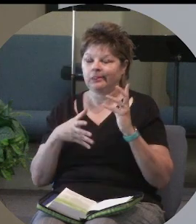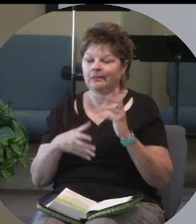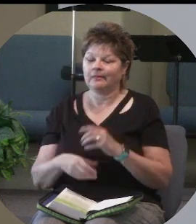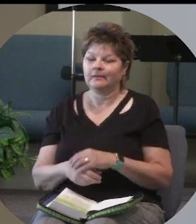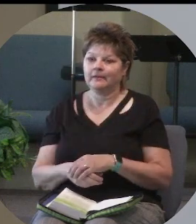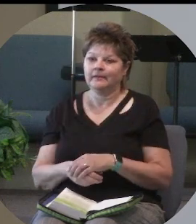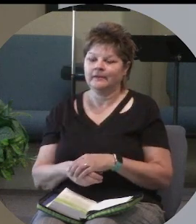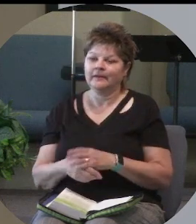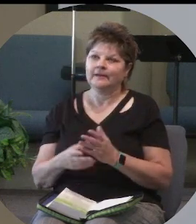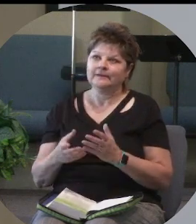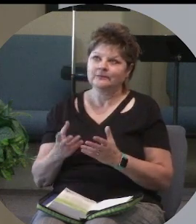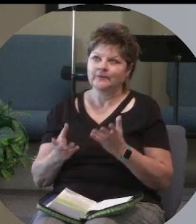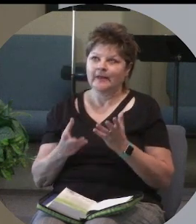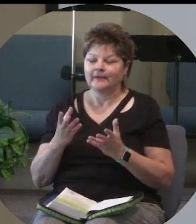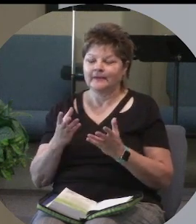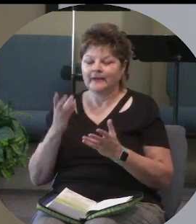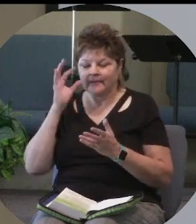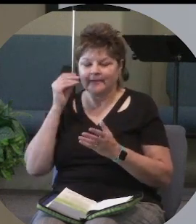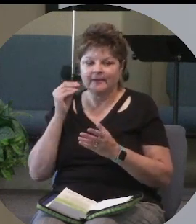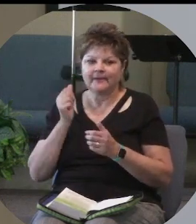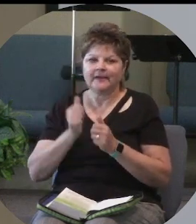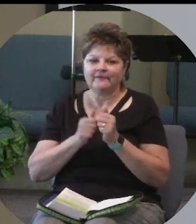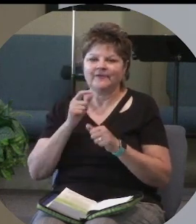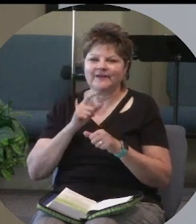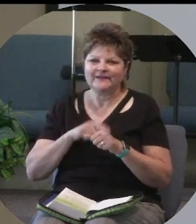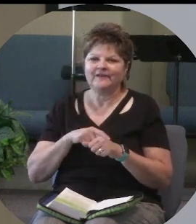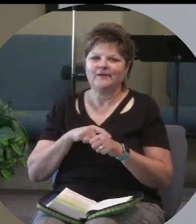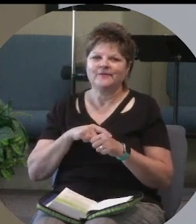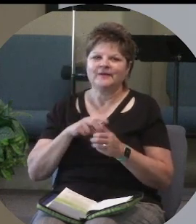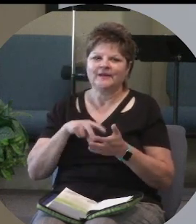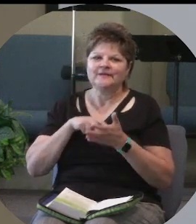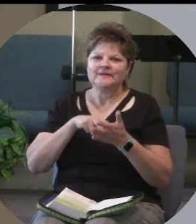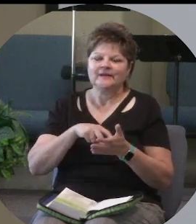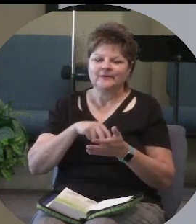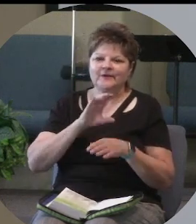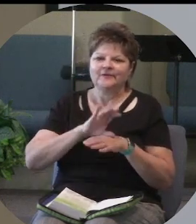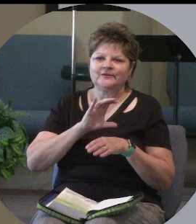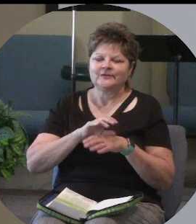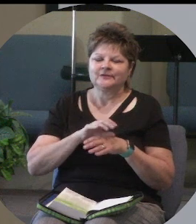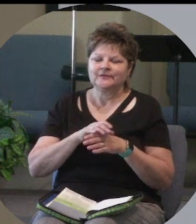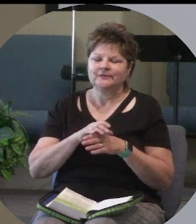which is kind of what I think every time I come up here please God don't let me say something stupid